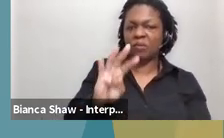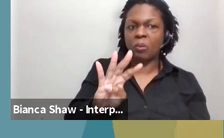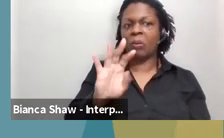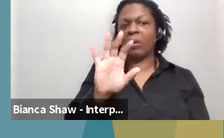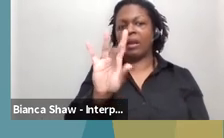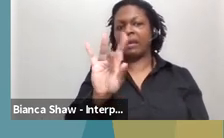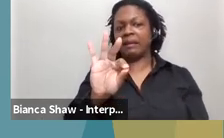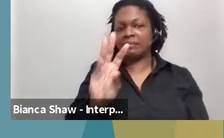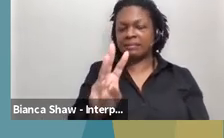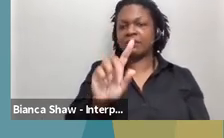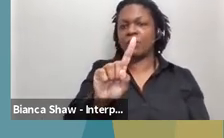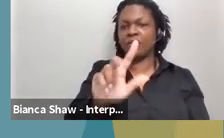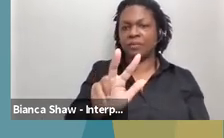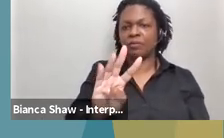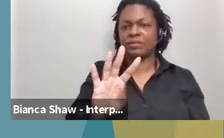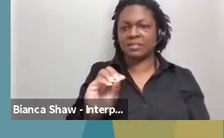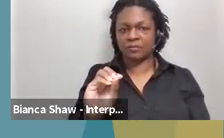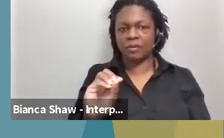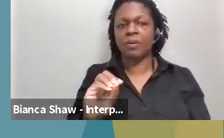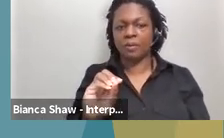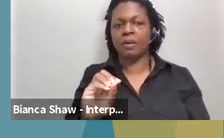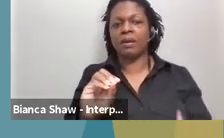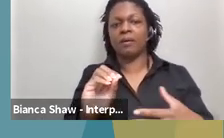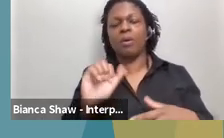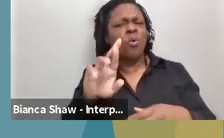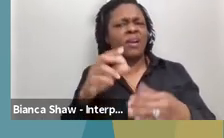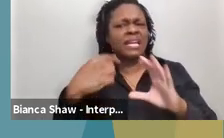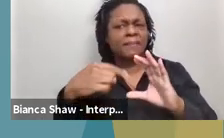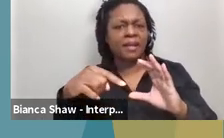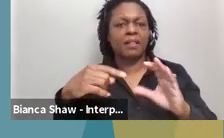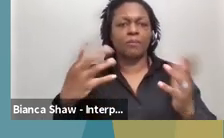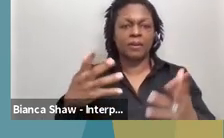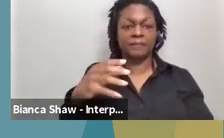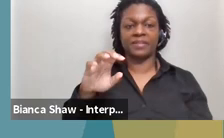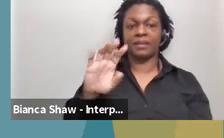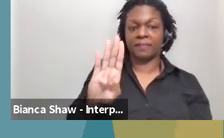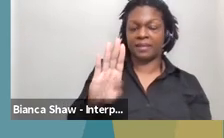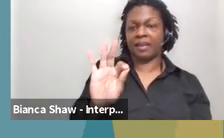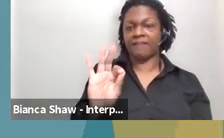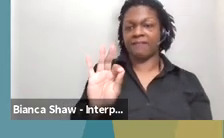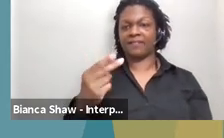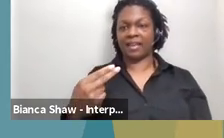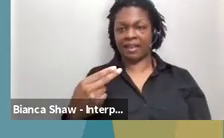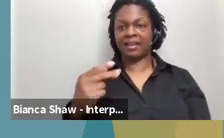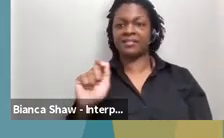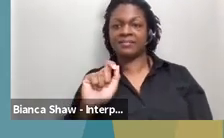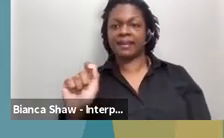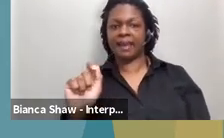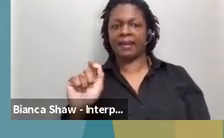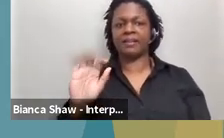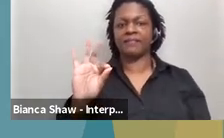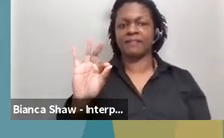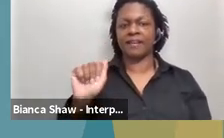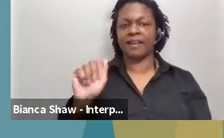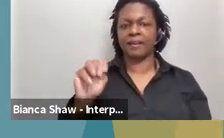-1340. Or there is an email, uh, which is BFH-FAMILYRECE, the Center